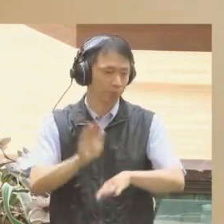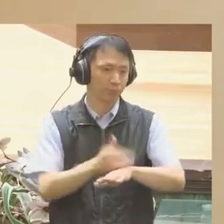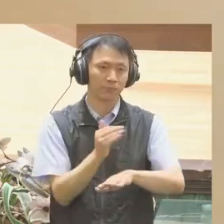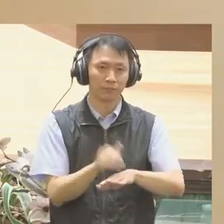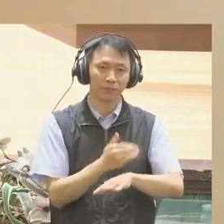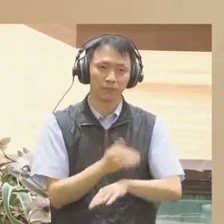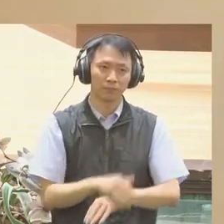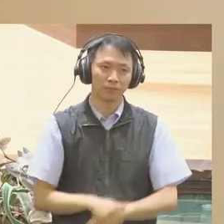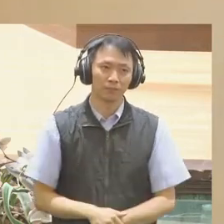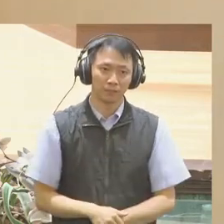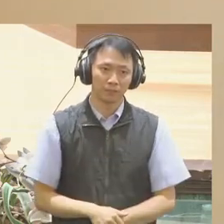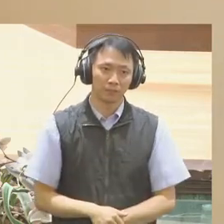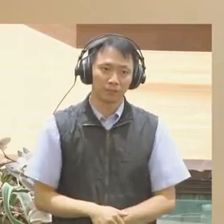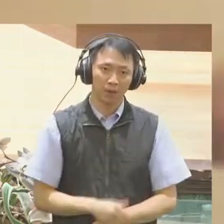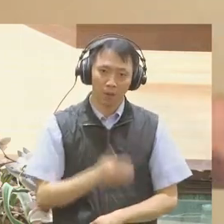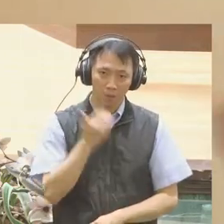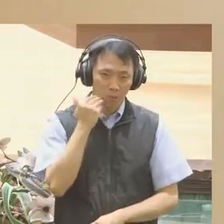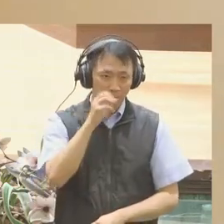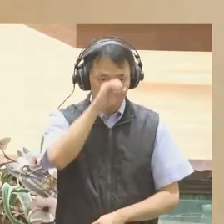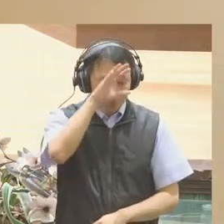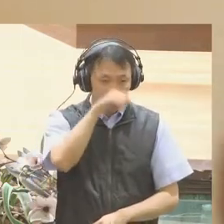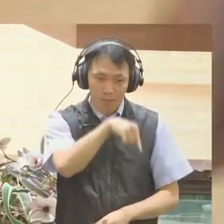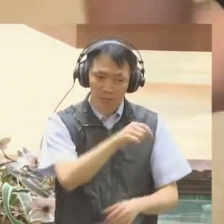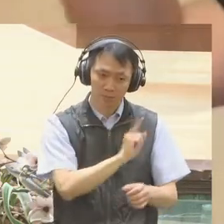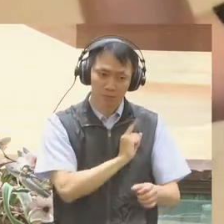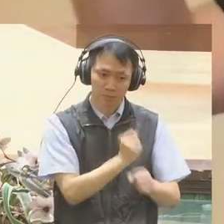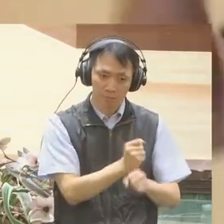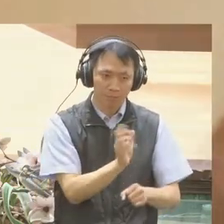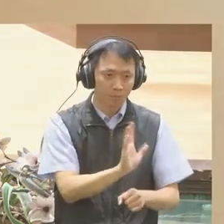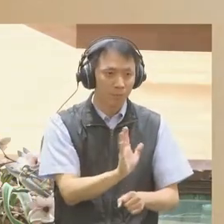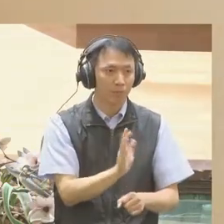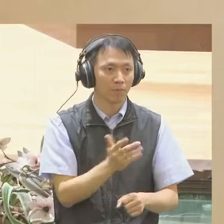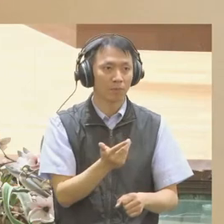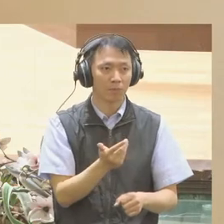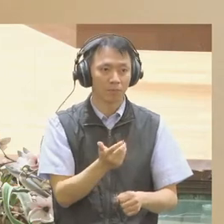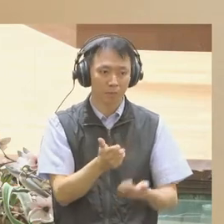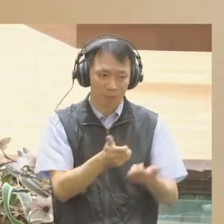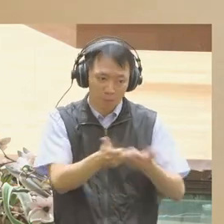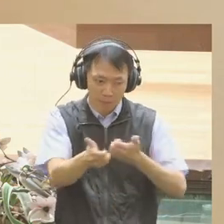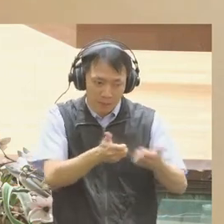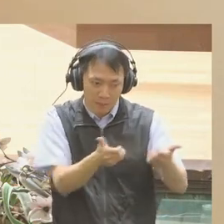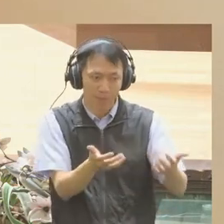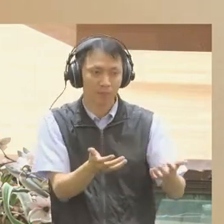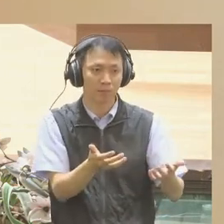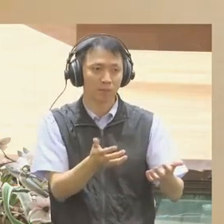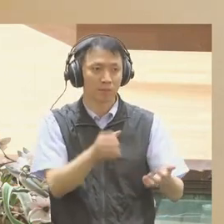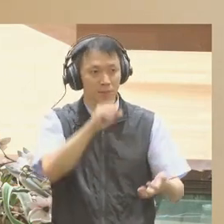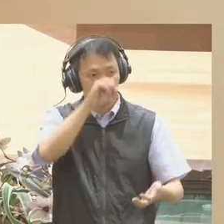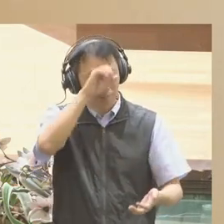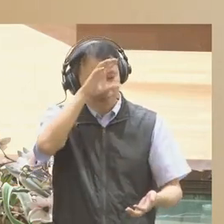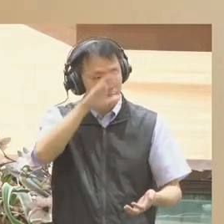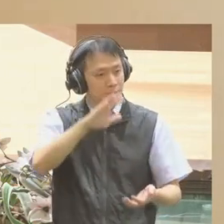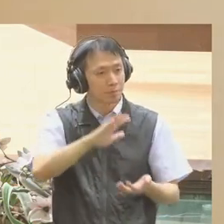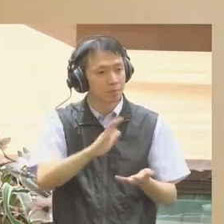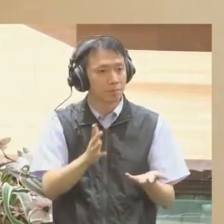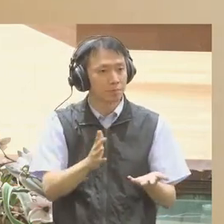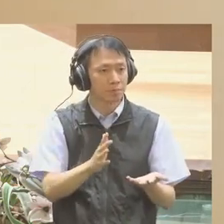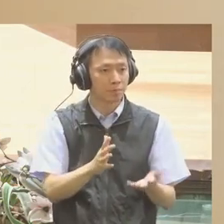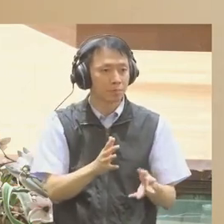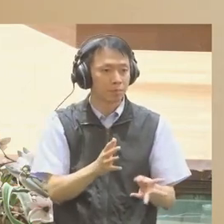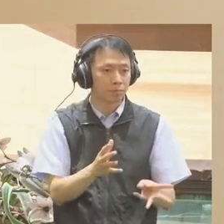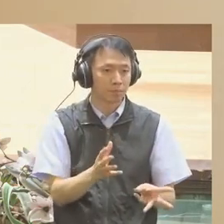Organizationally, they're prone to hide it, and why wouldn't they? They're building big tents, and they lose power if they themselves split apart into smaller factions.